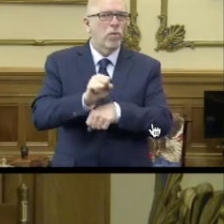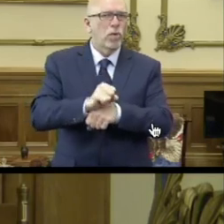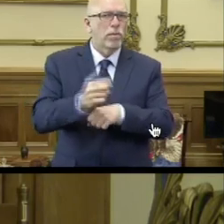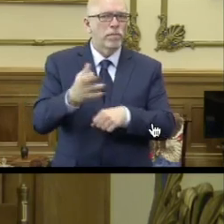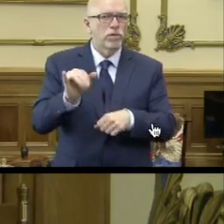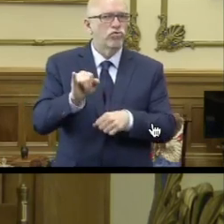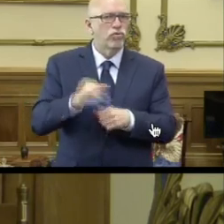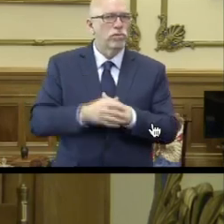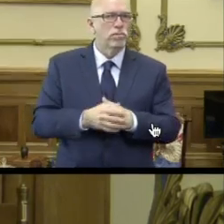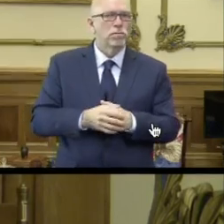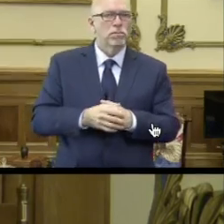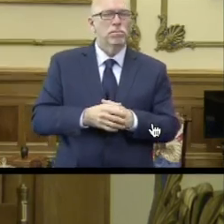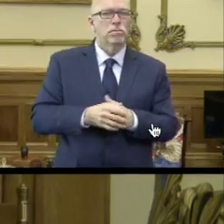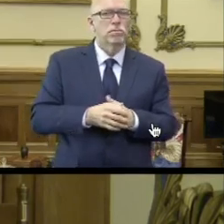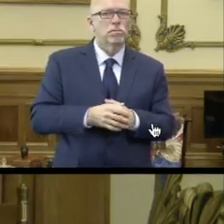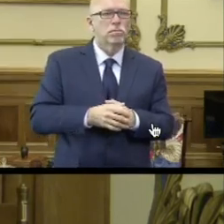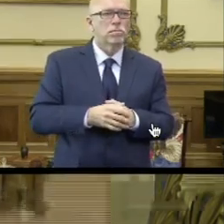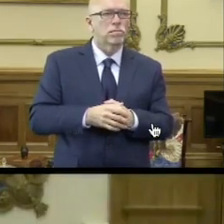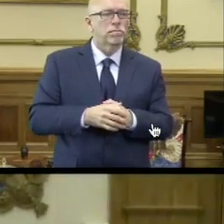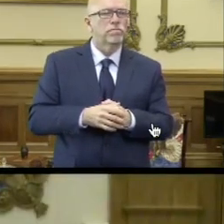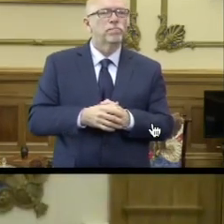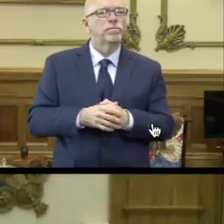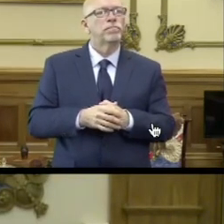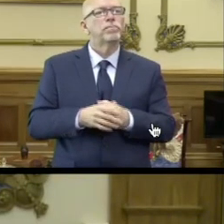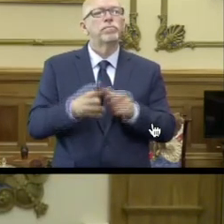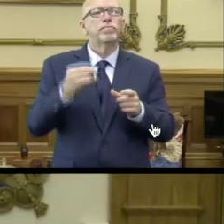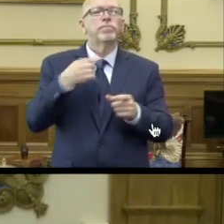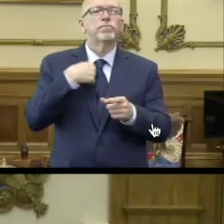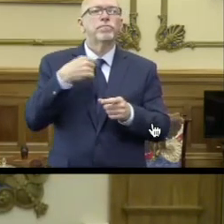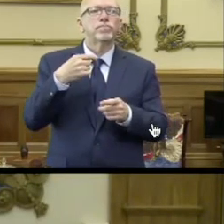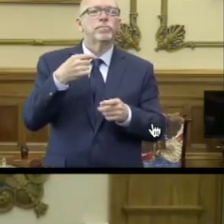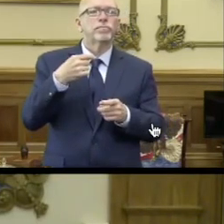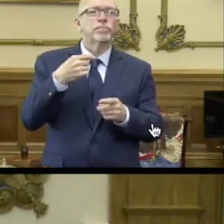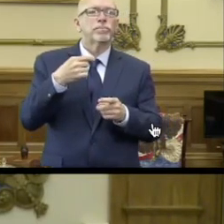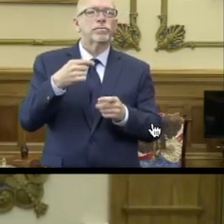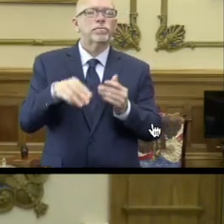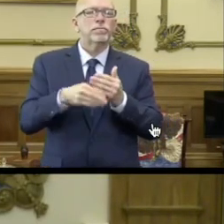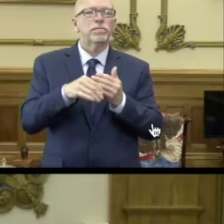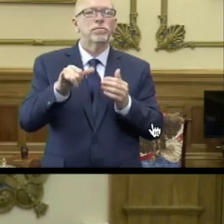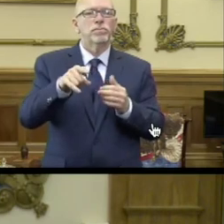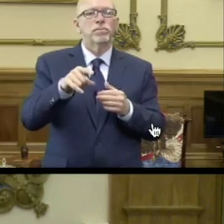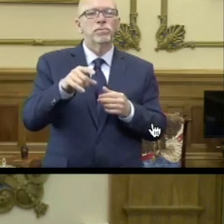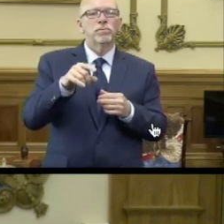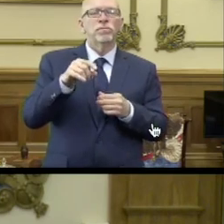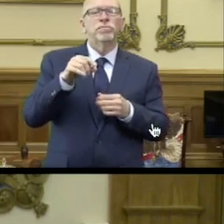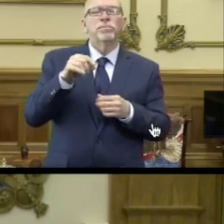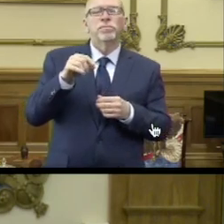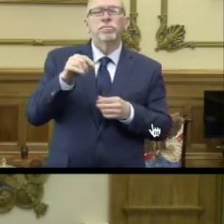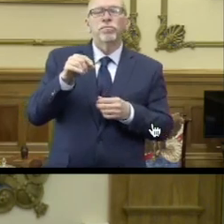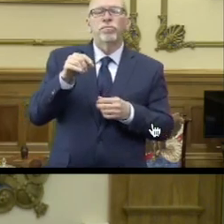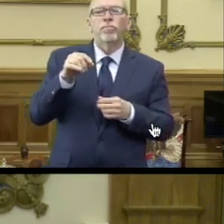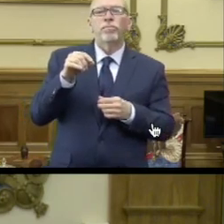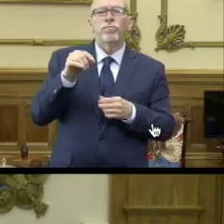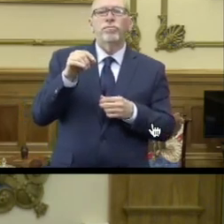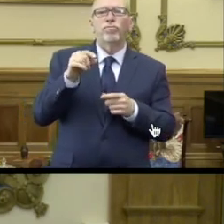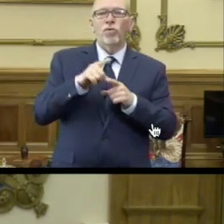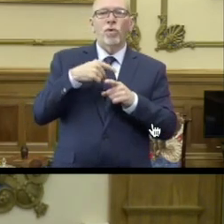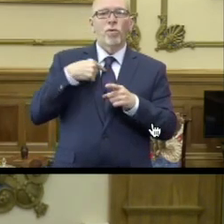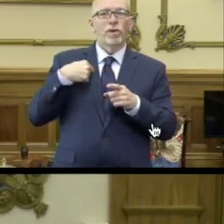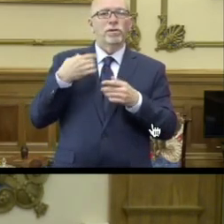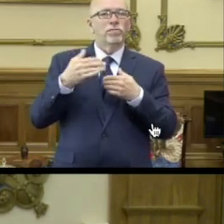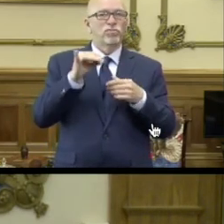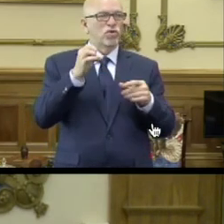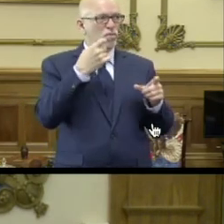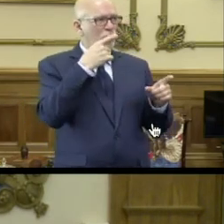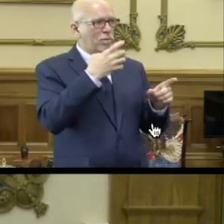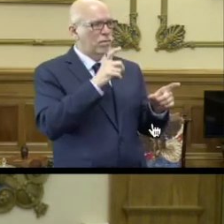insurance benefits. Yeah, and I would just say, Elizabeth, that as we go into this, Joe,